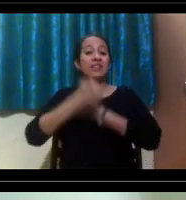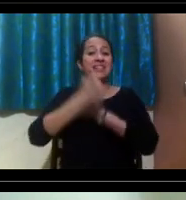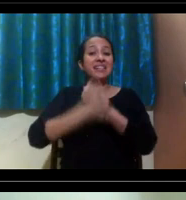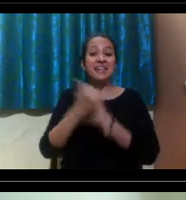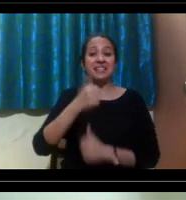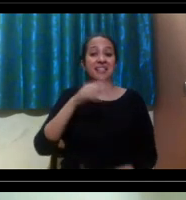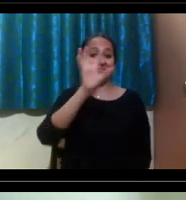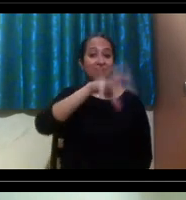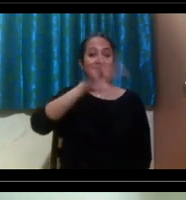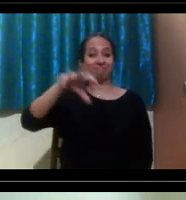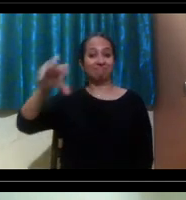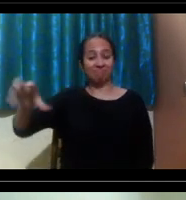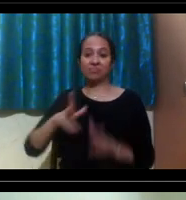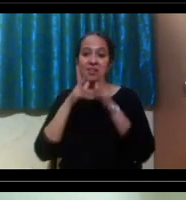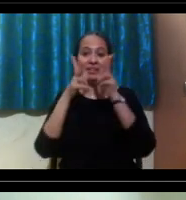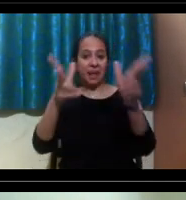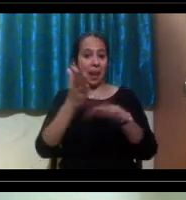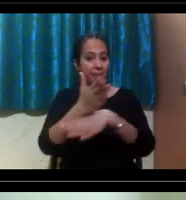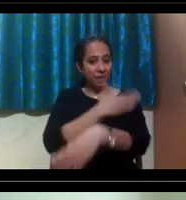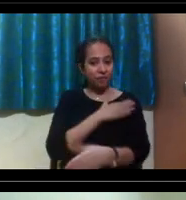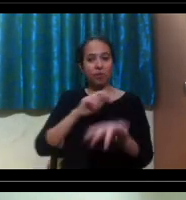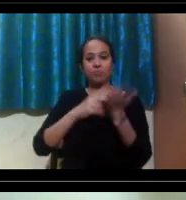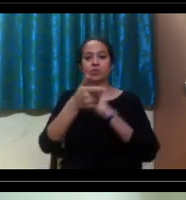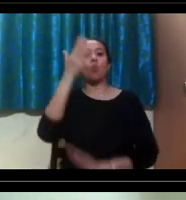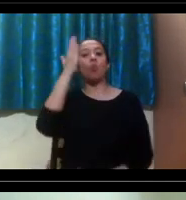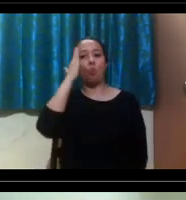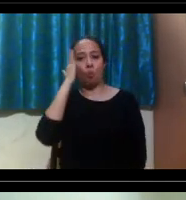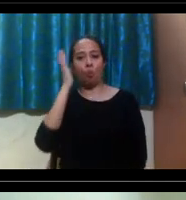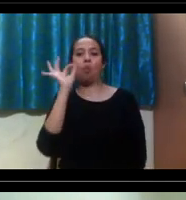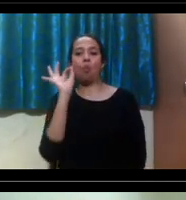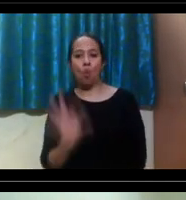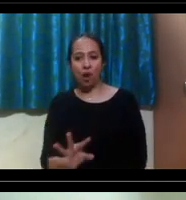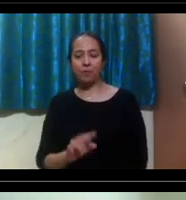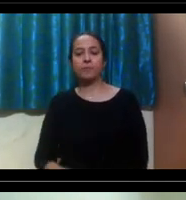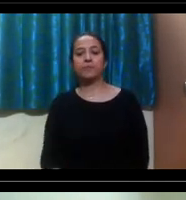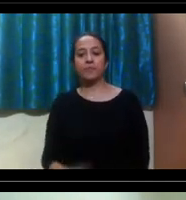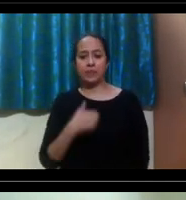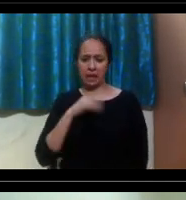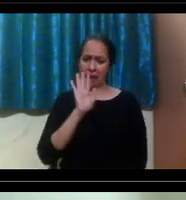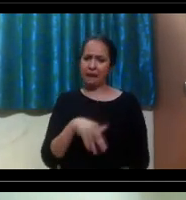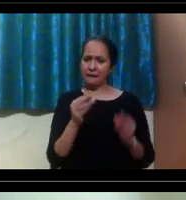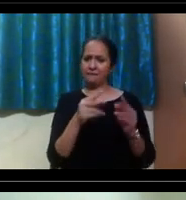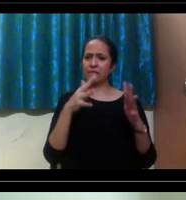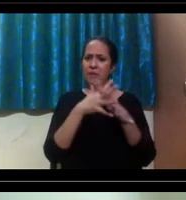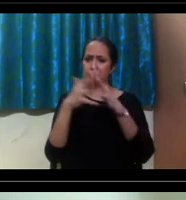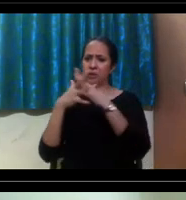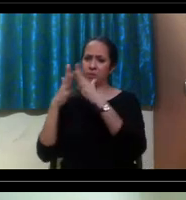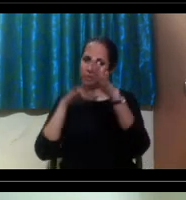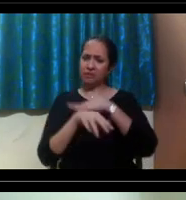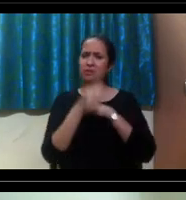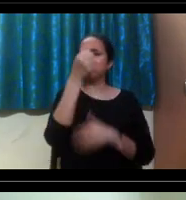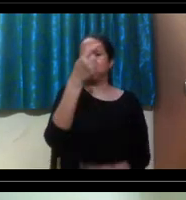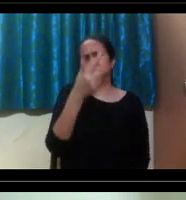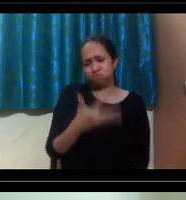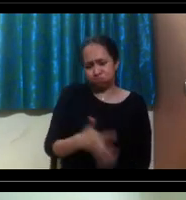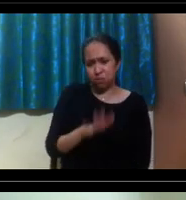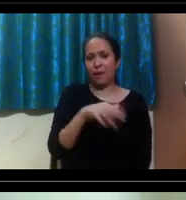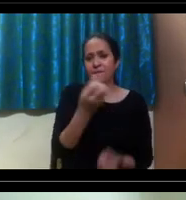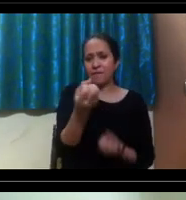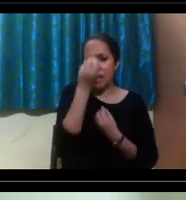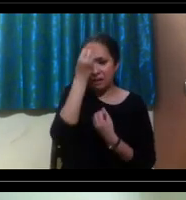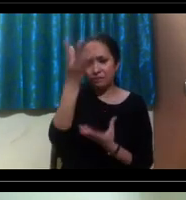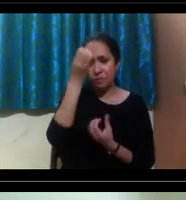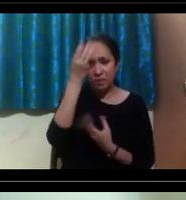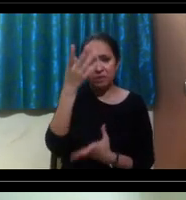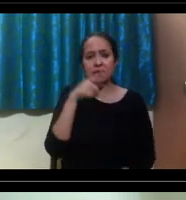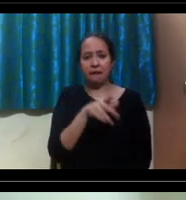those court, um, exam court, um, accommodations. And so we have a lot of resources on our website to know exactly where to go and what those steps